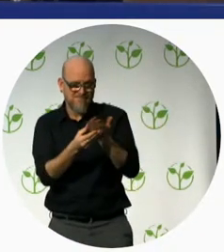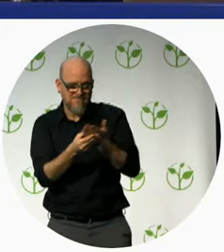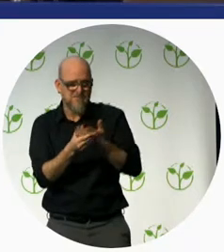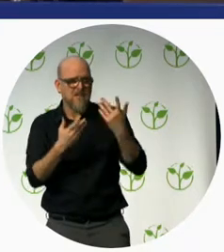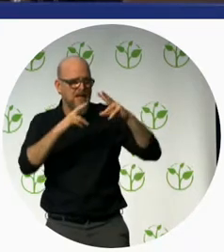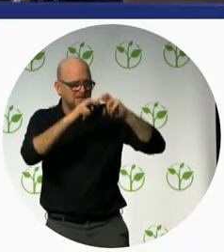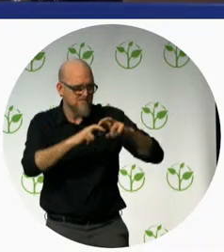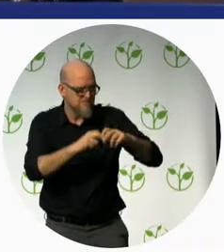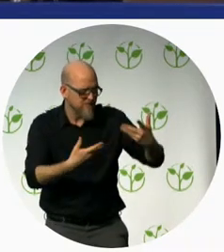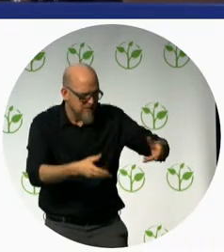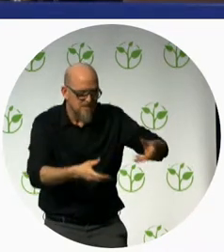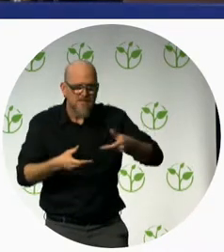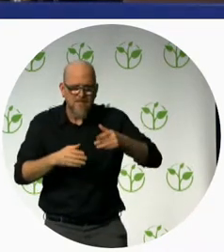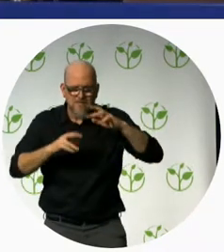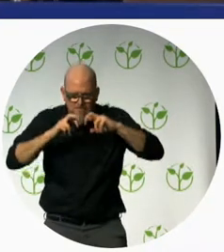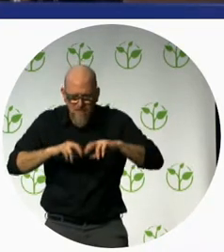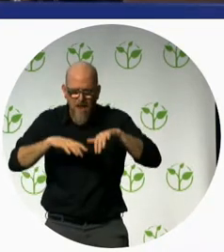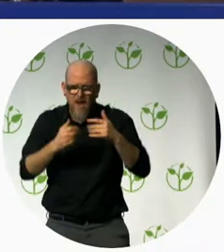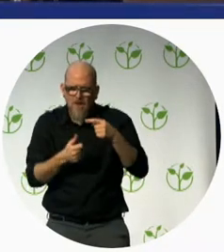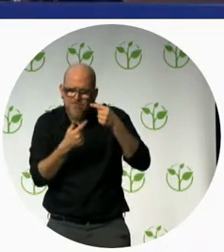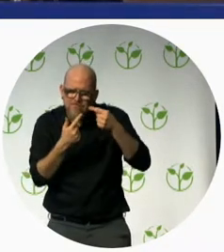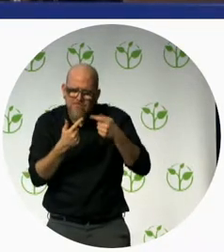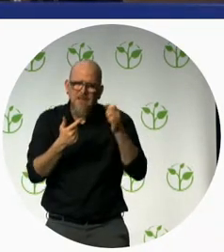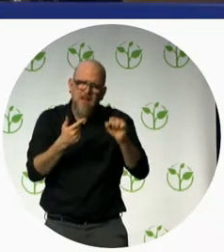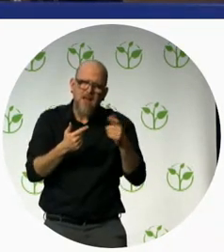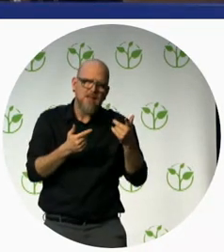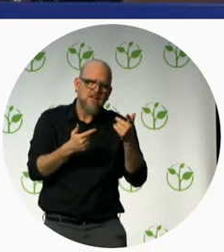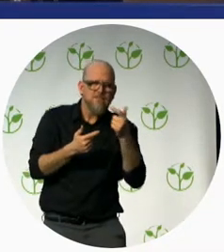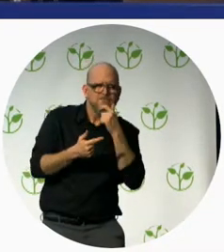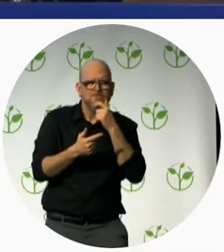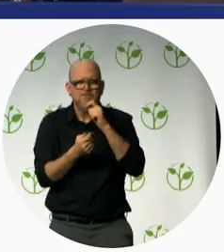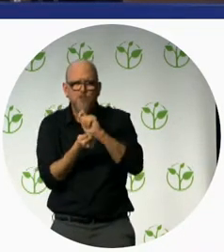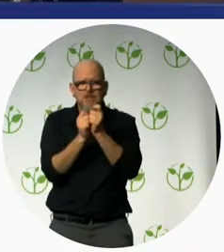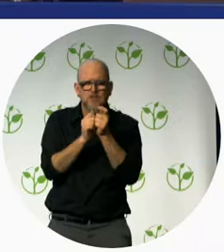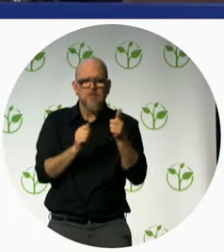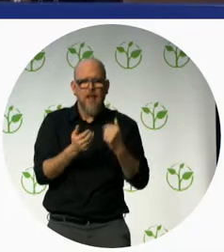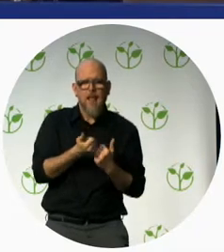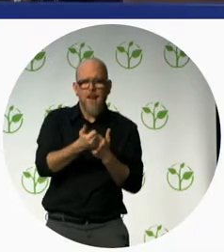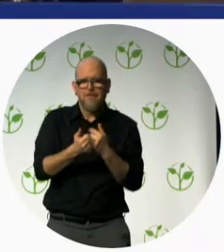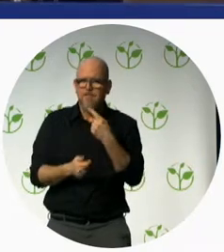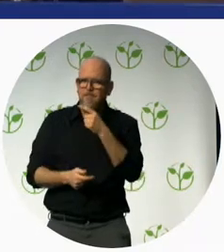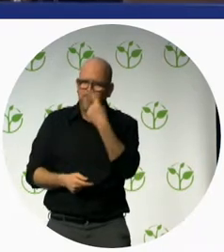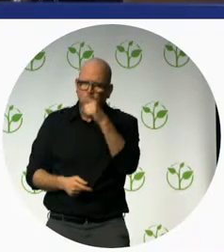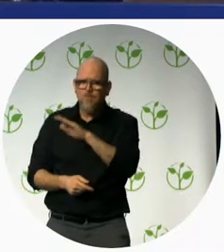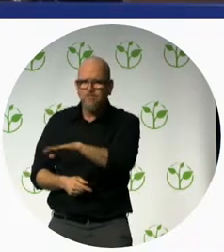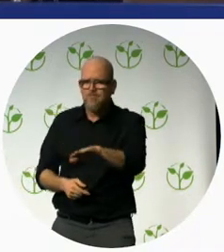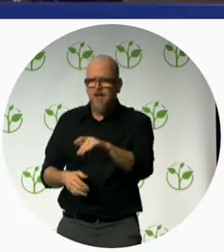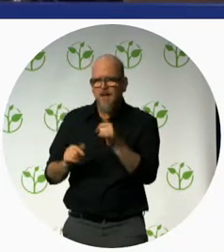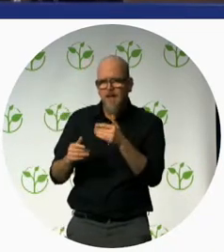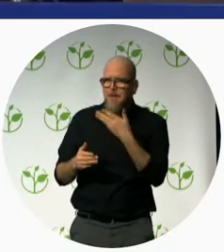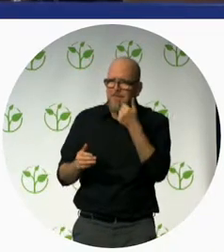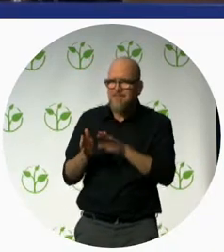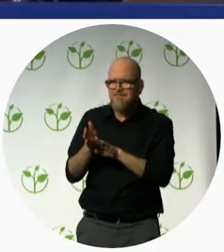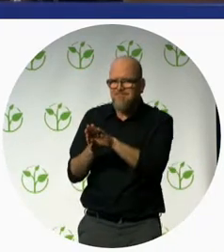makers using those data and providing changing policies in terms of service delivery our